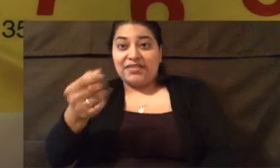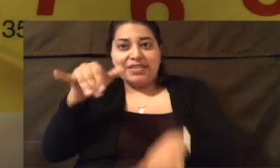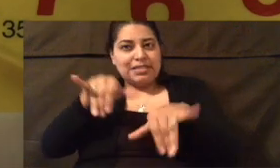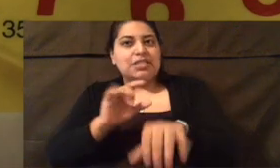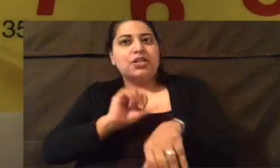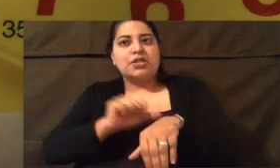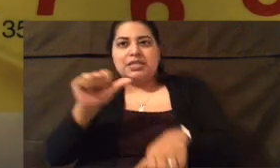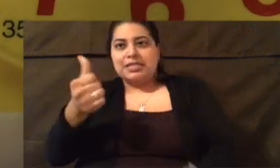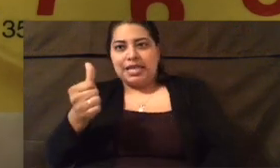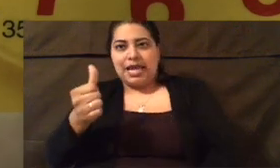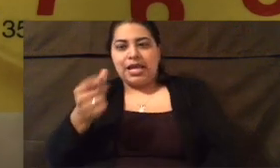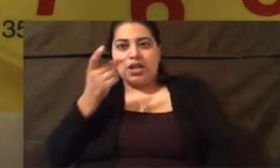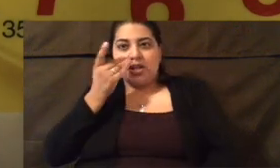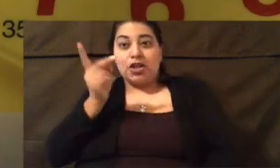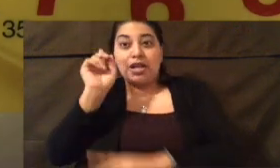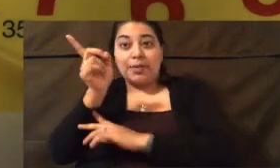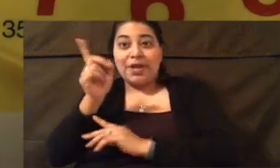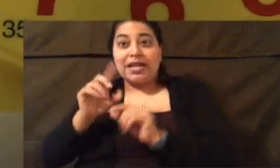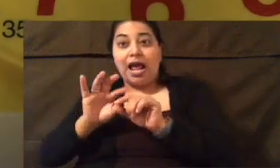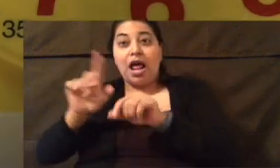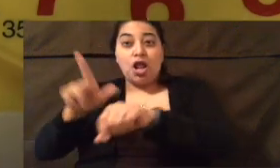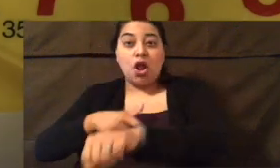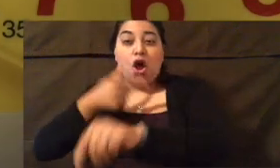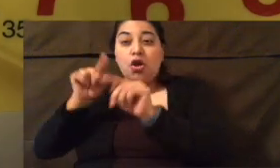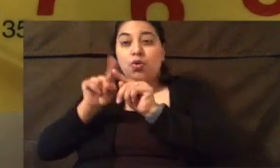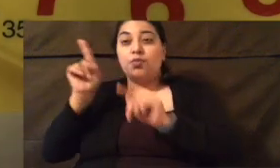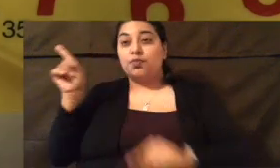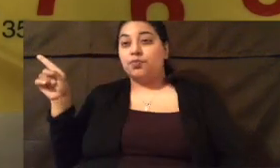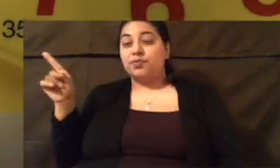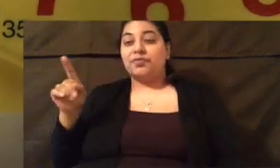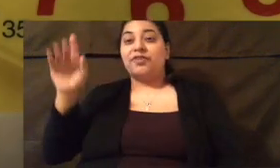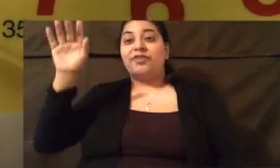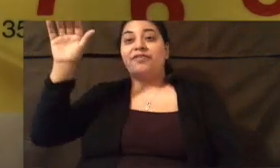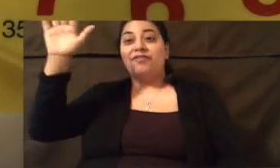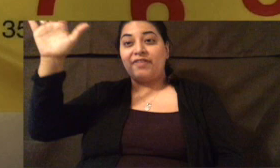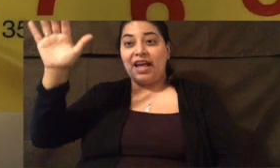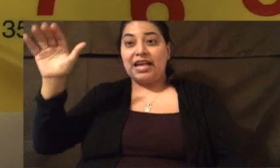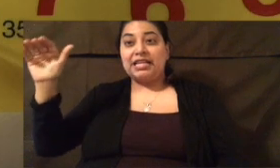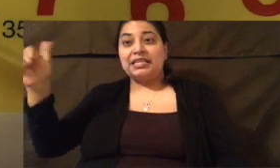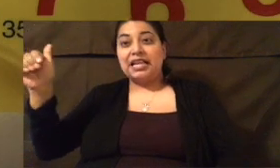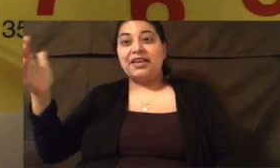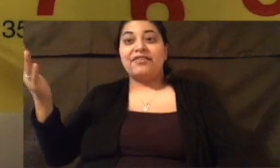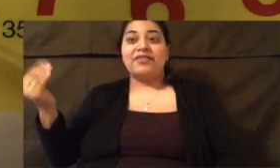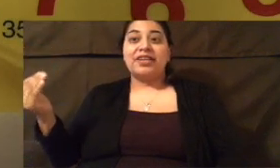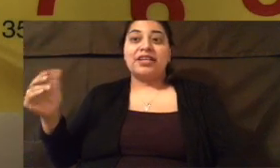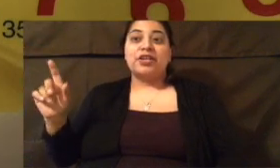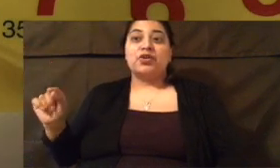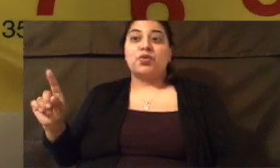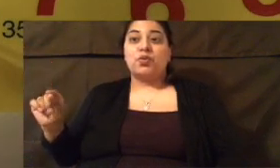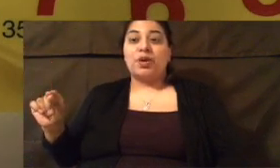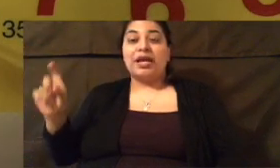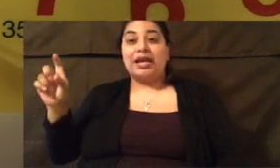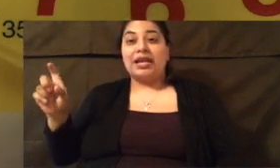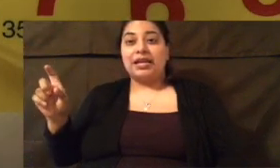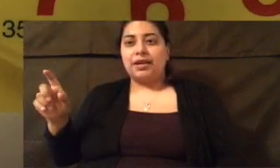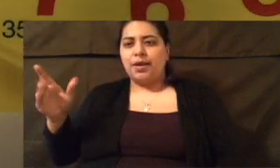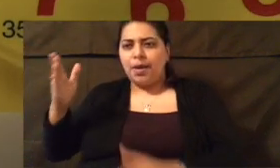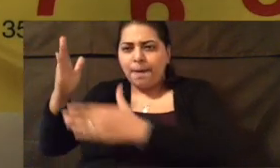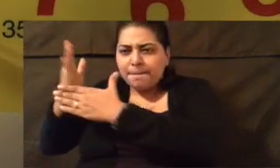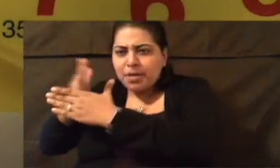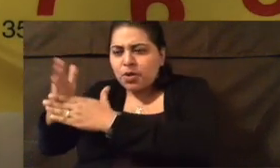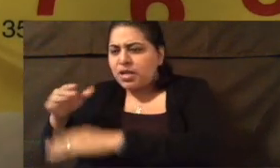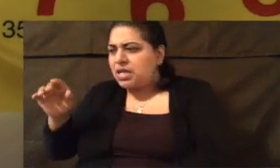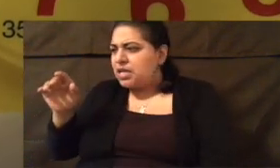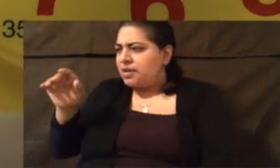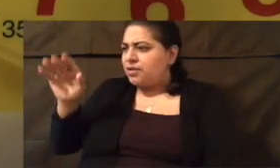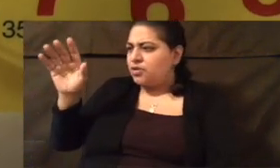o'clock right now. Let's check our minutes. We've got 5, 10, 15, 20. Okay? It's between the two, so we're going to